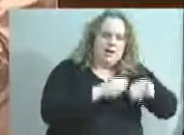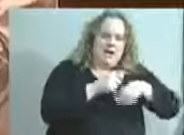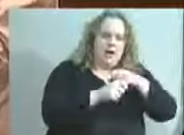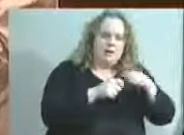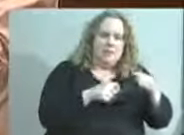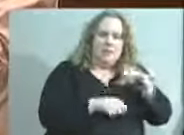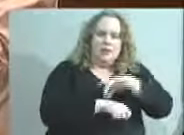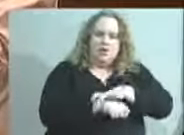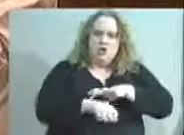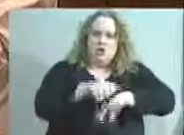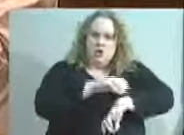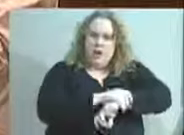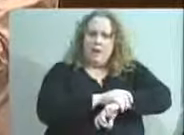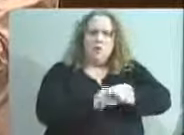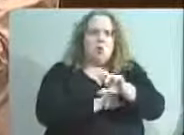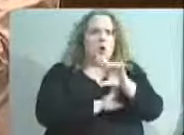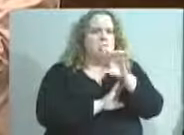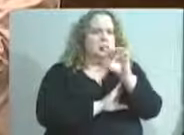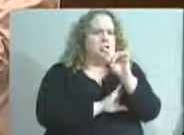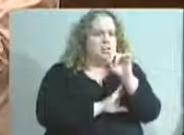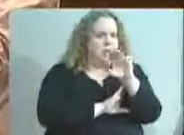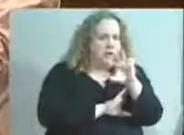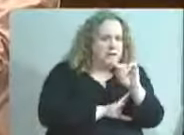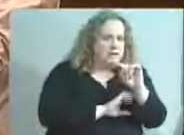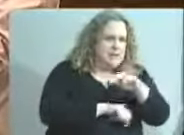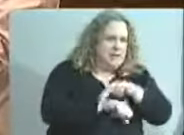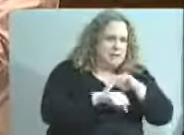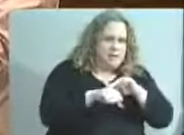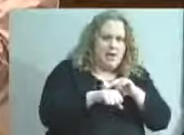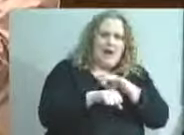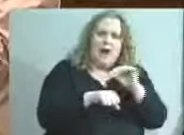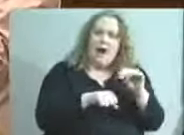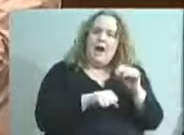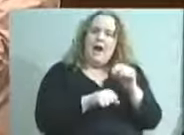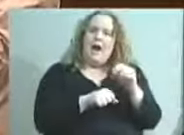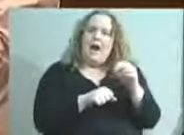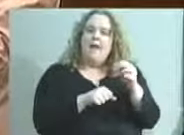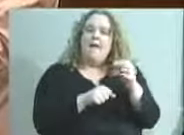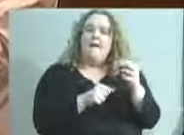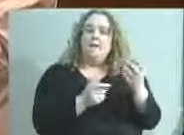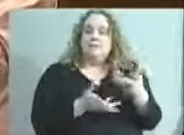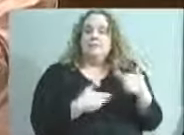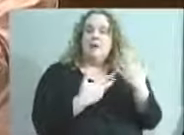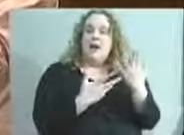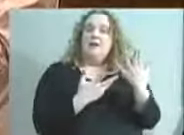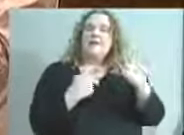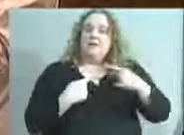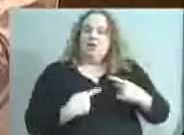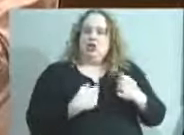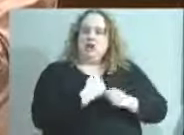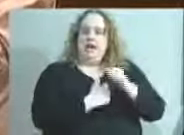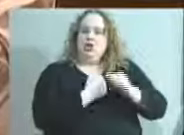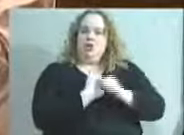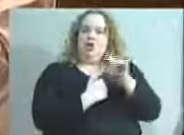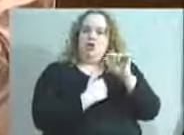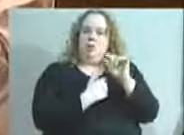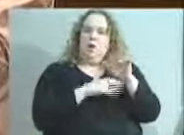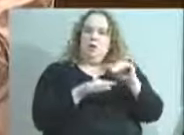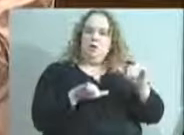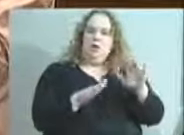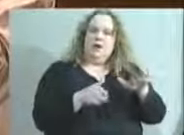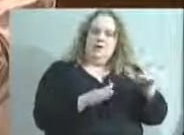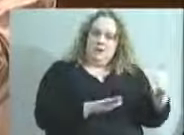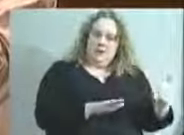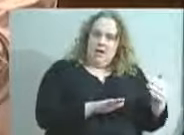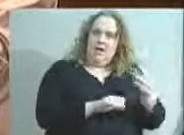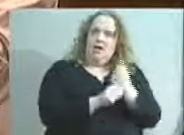Seclusion and restraint pose significant physical danger to students, and at least 20 children have died as a result. Seclusion and restraint